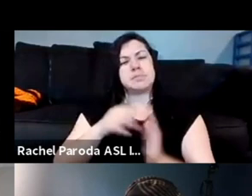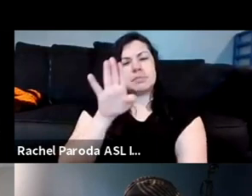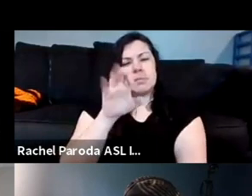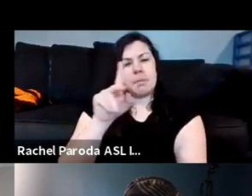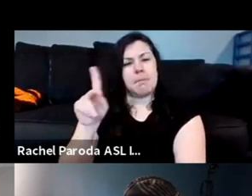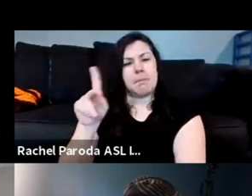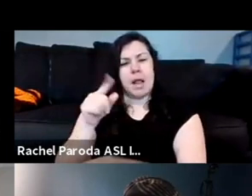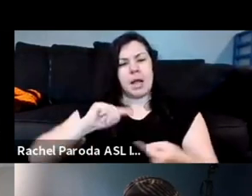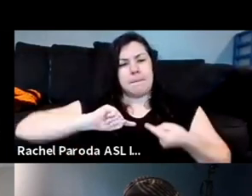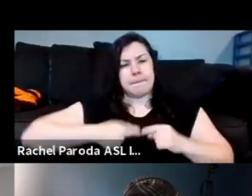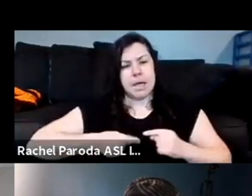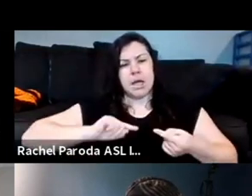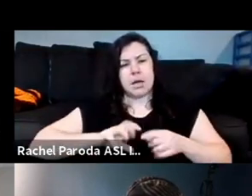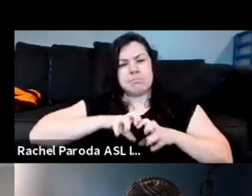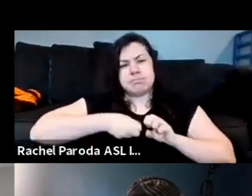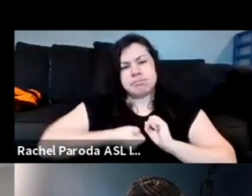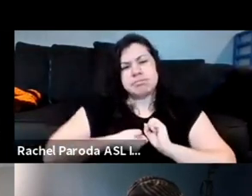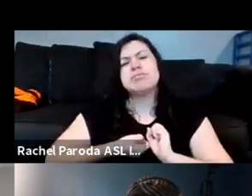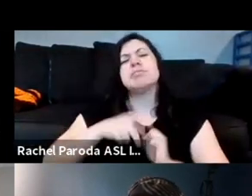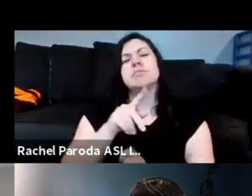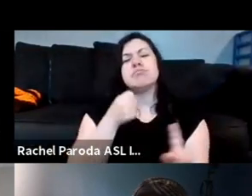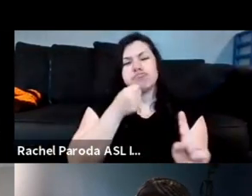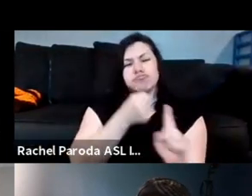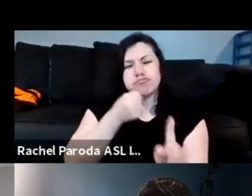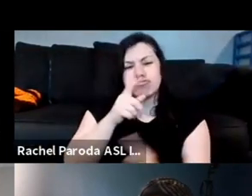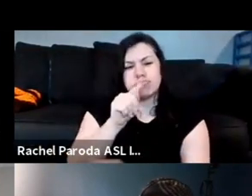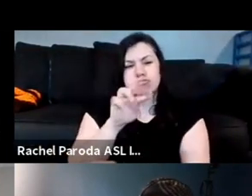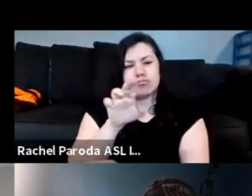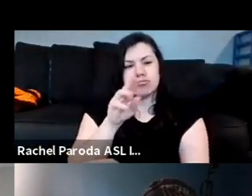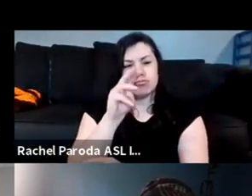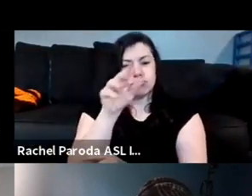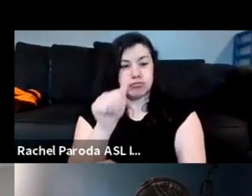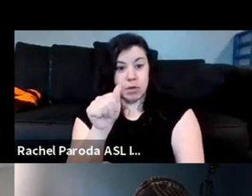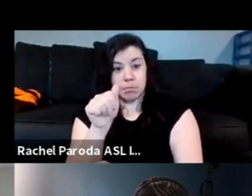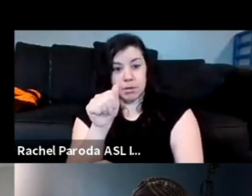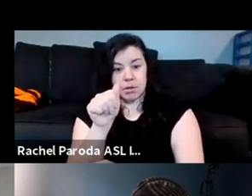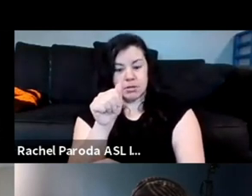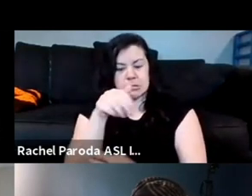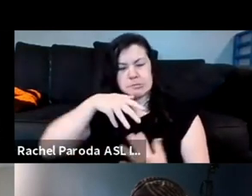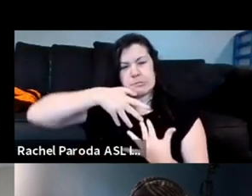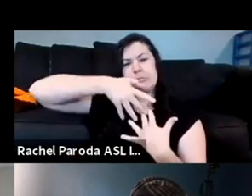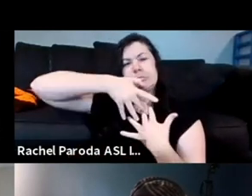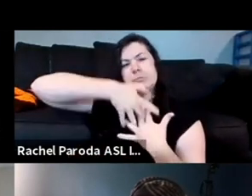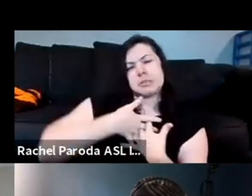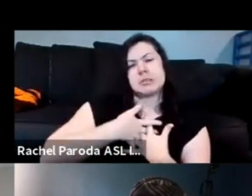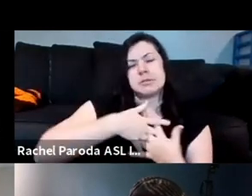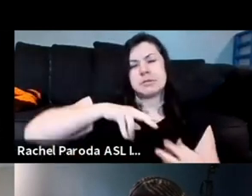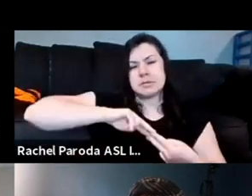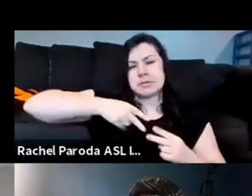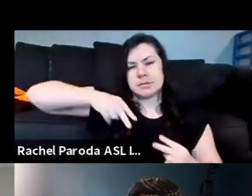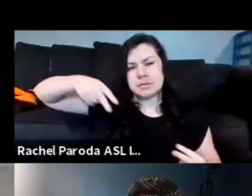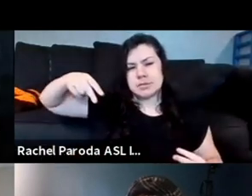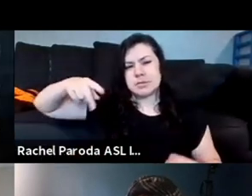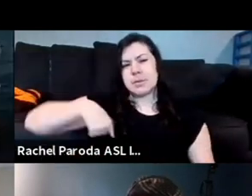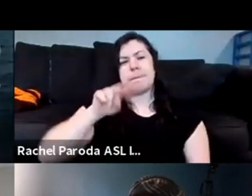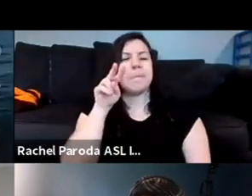what's you know even in our dna i started looking at harriet tumman you know and started thinking about all